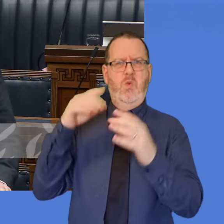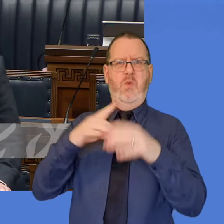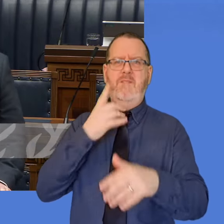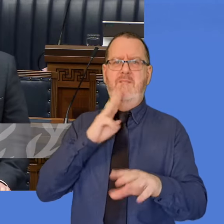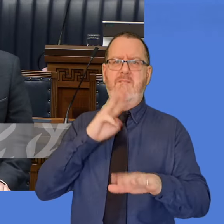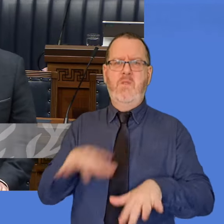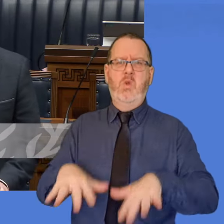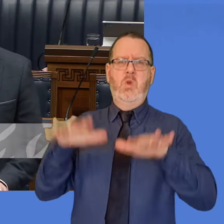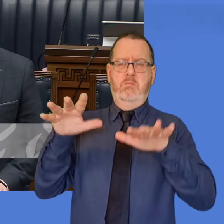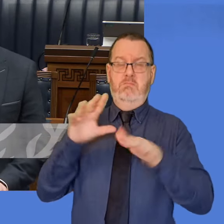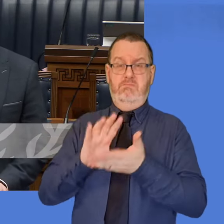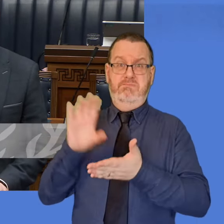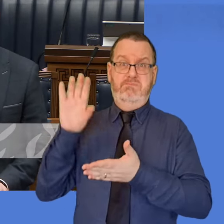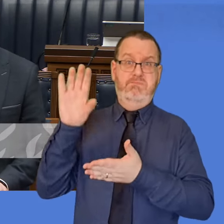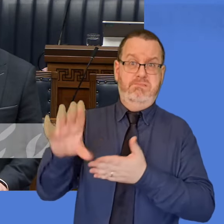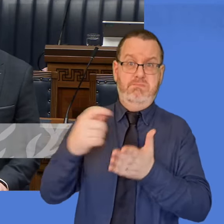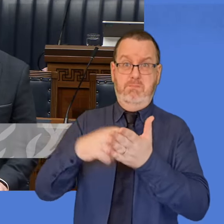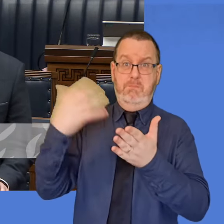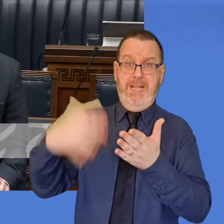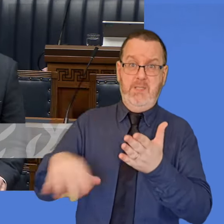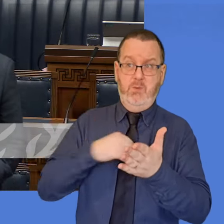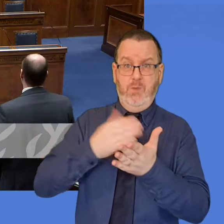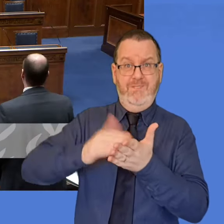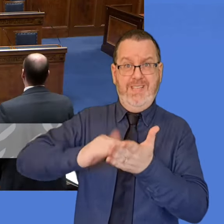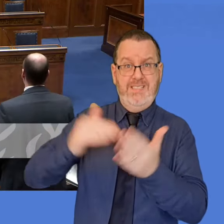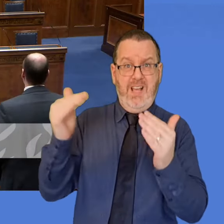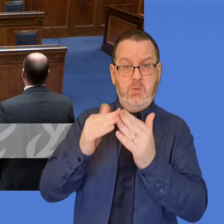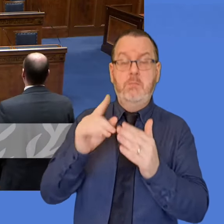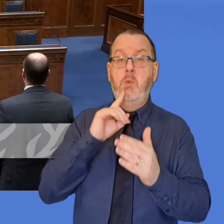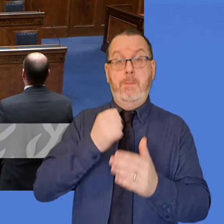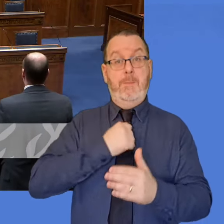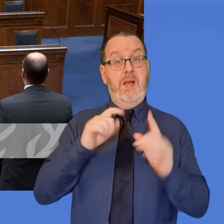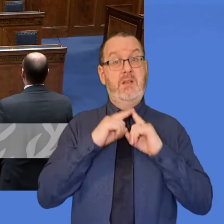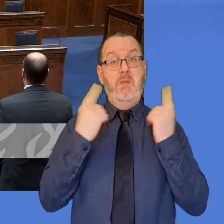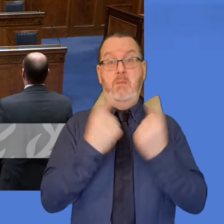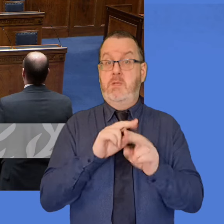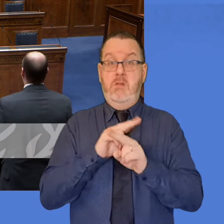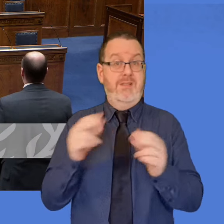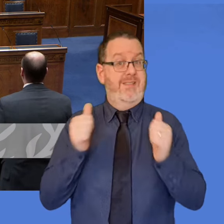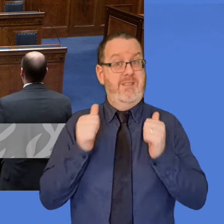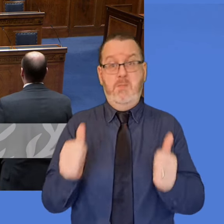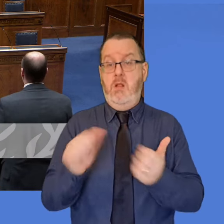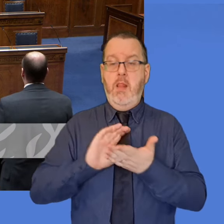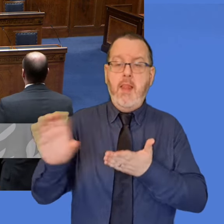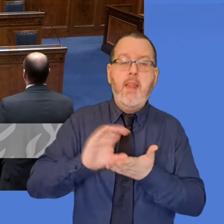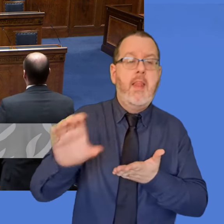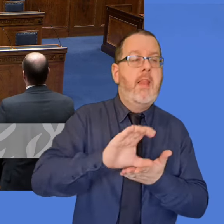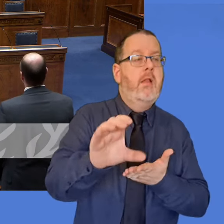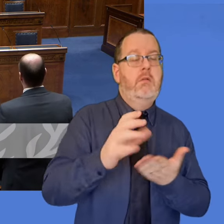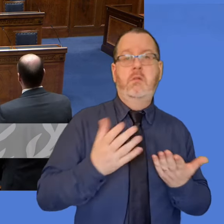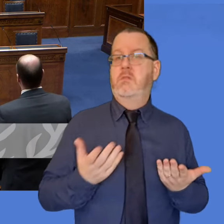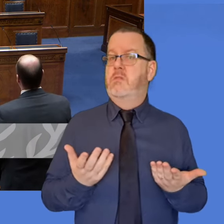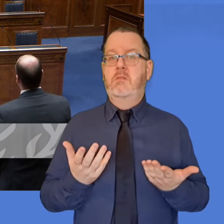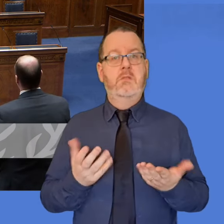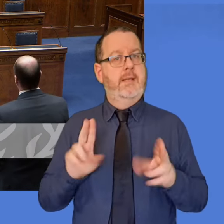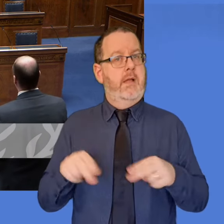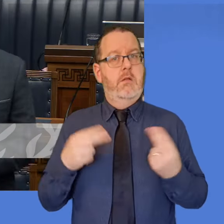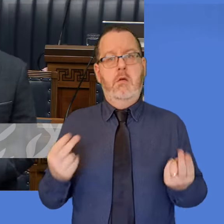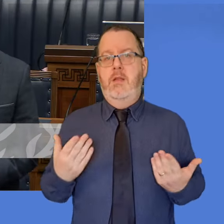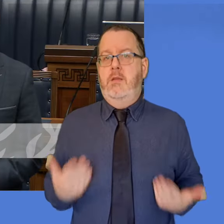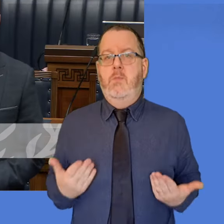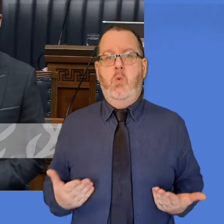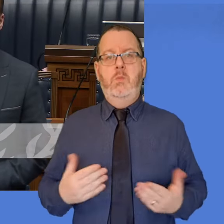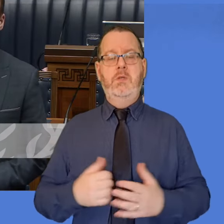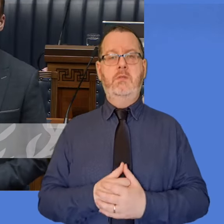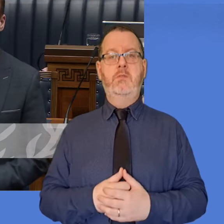householder, but unfortunately that is not a cost that my Department is able to absorb at this time. Moving forward, I